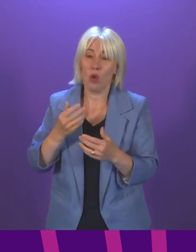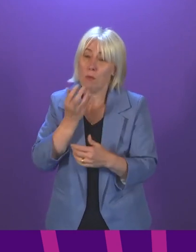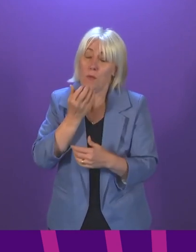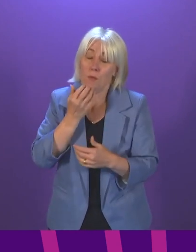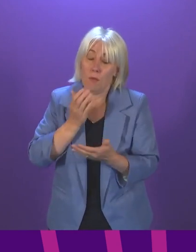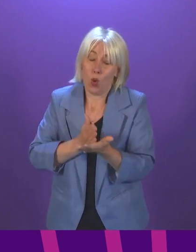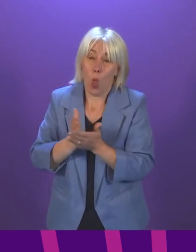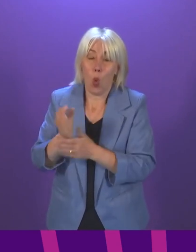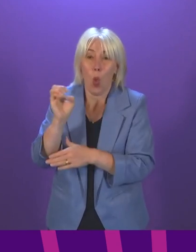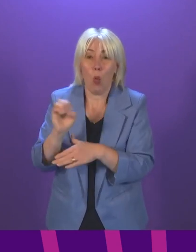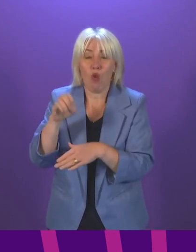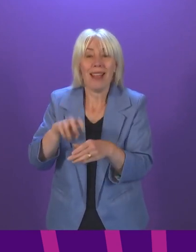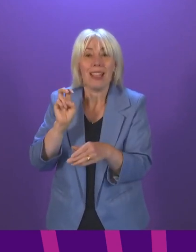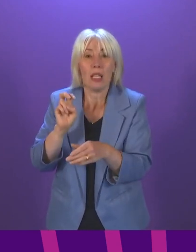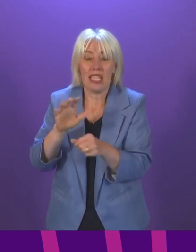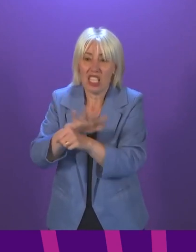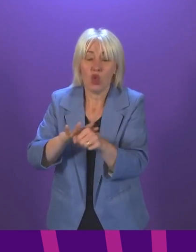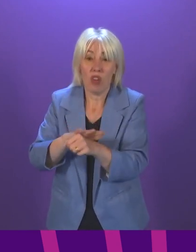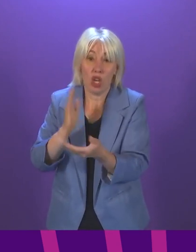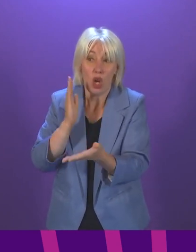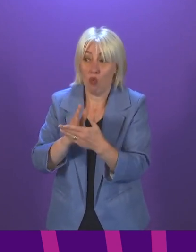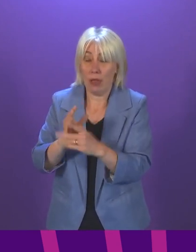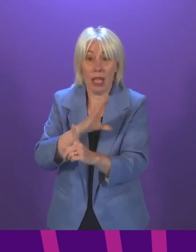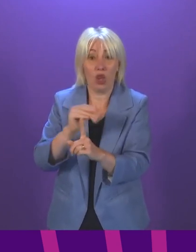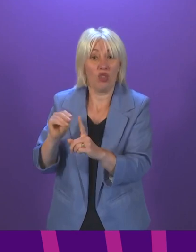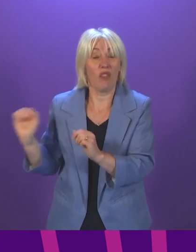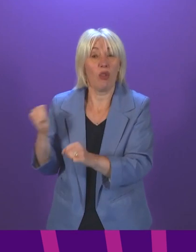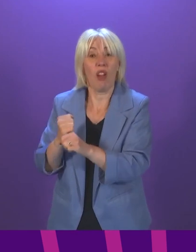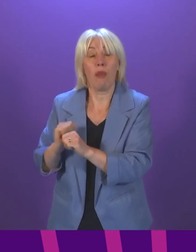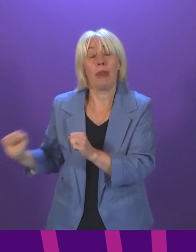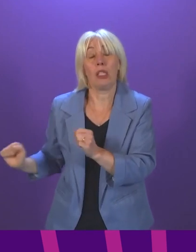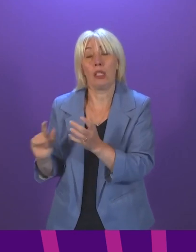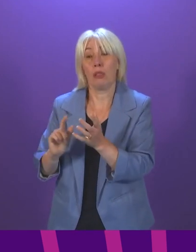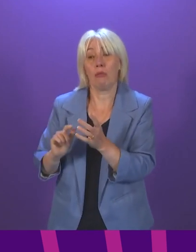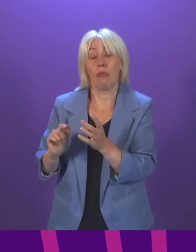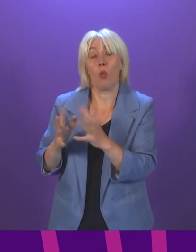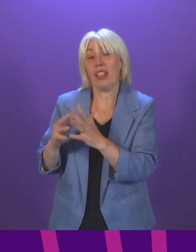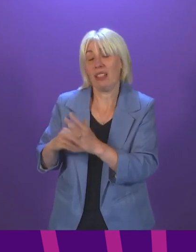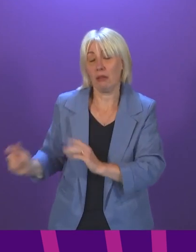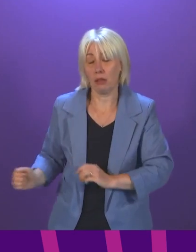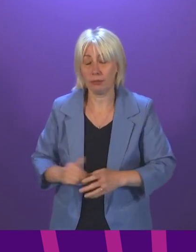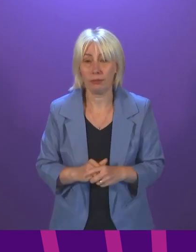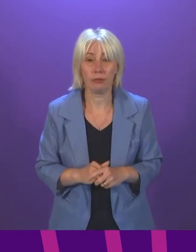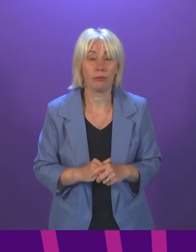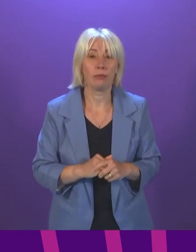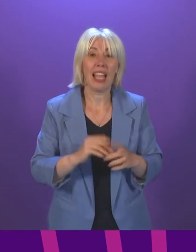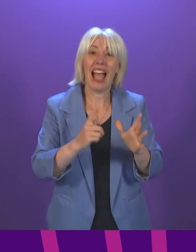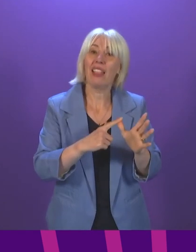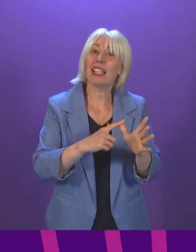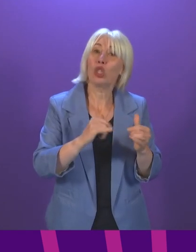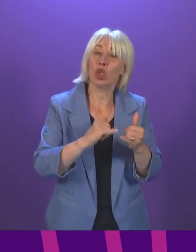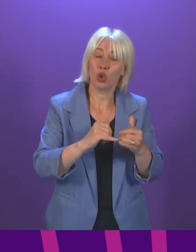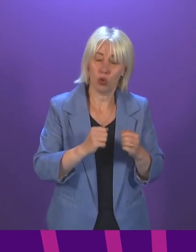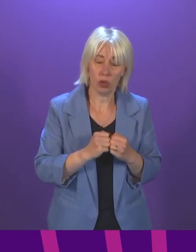come. And that, of course, is the responsibility of the Tory Government at Westminster. Alexander Stewart. Presiding officer,